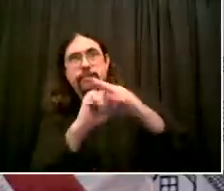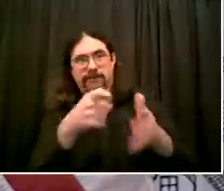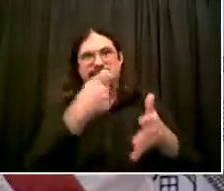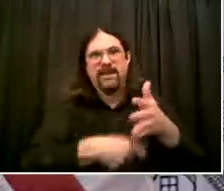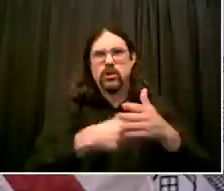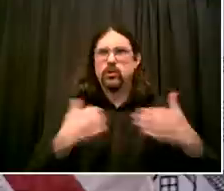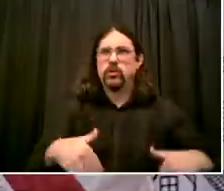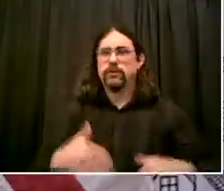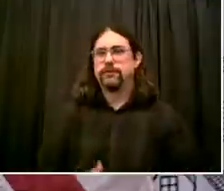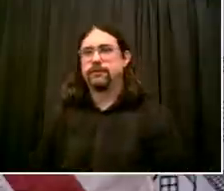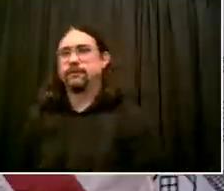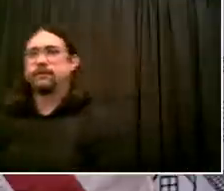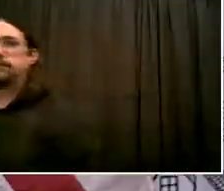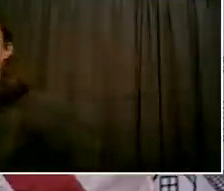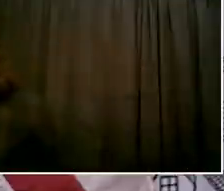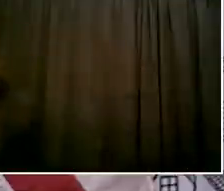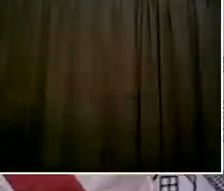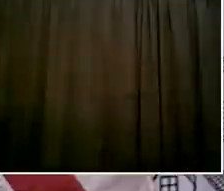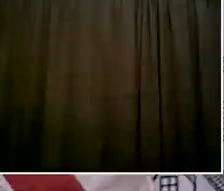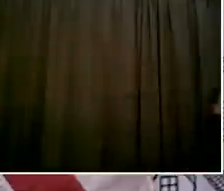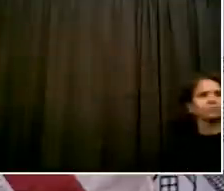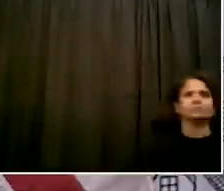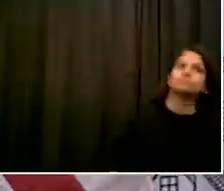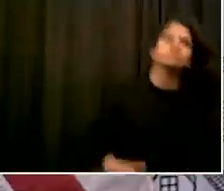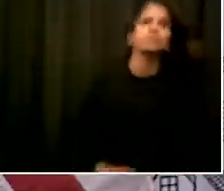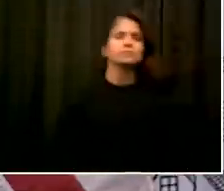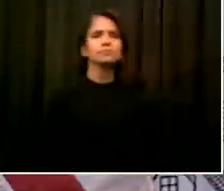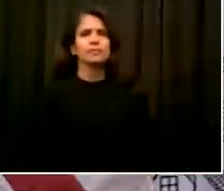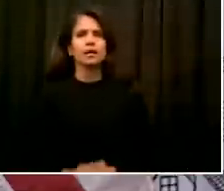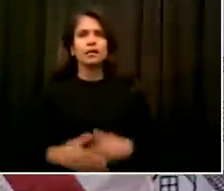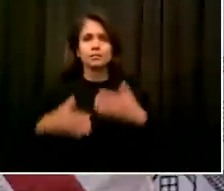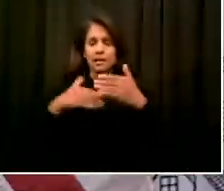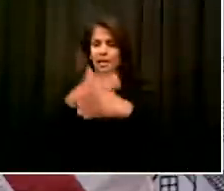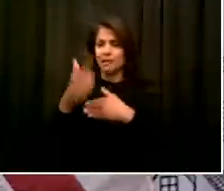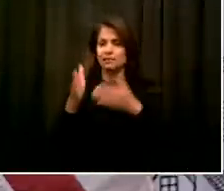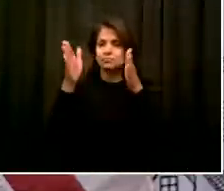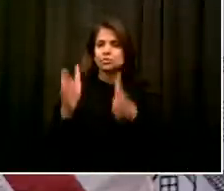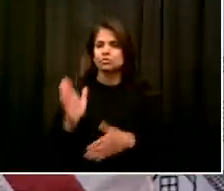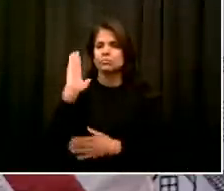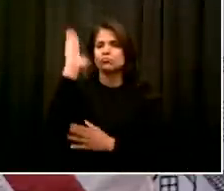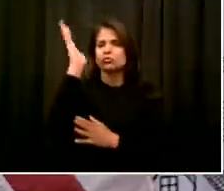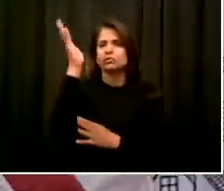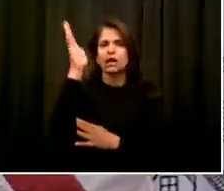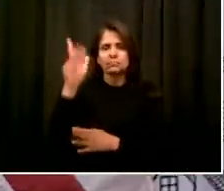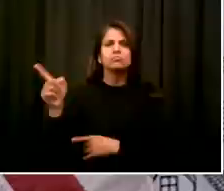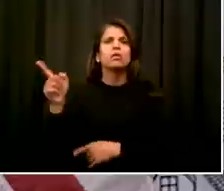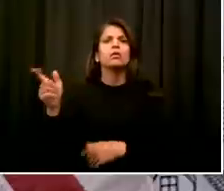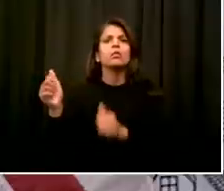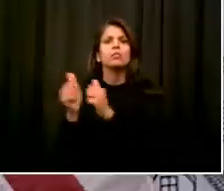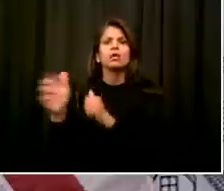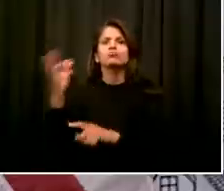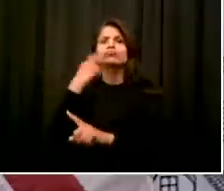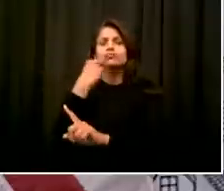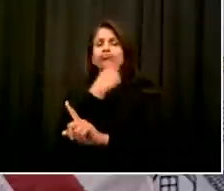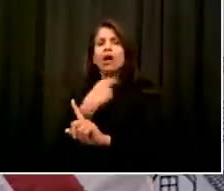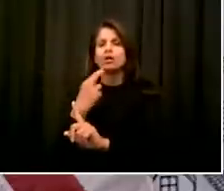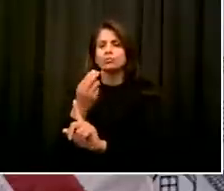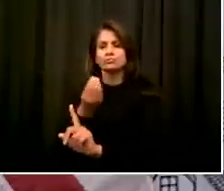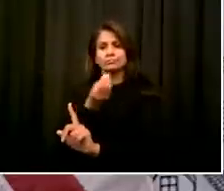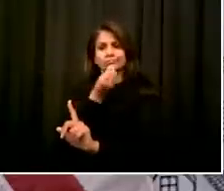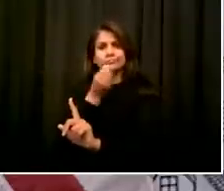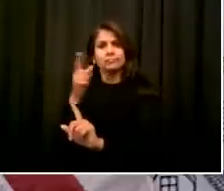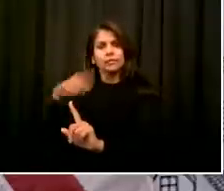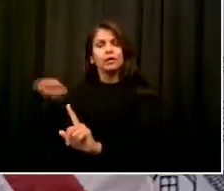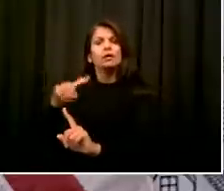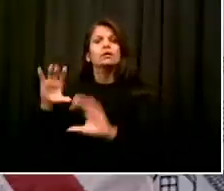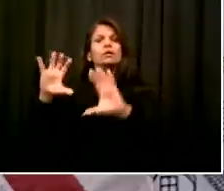businesses all over the five boroughs and so many of the restaurants that we all depend on. I want to introduce to you, as he